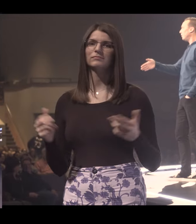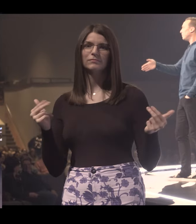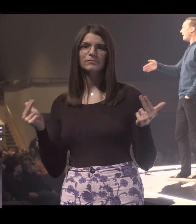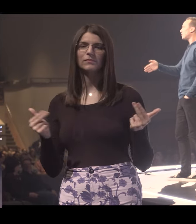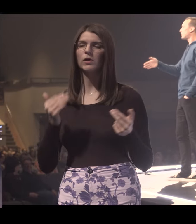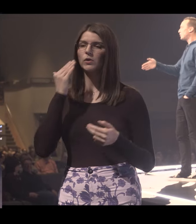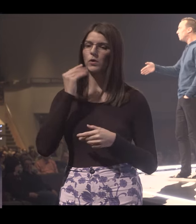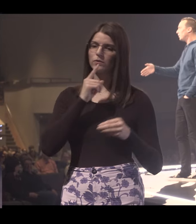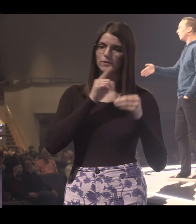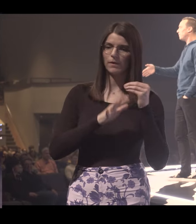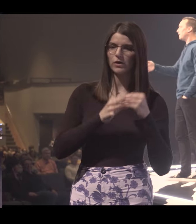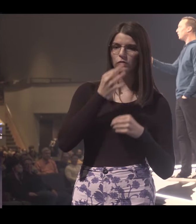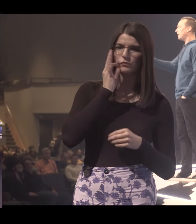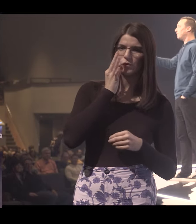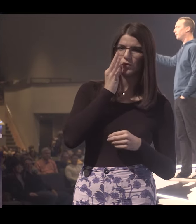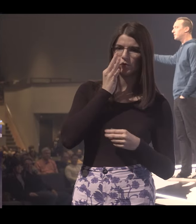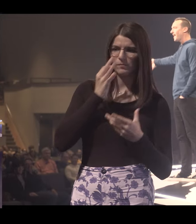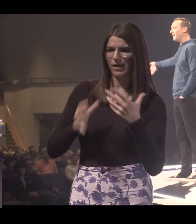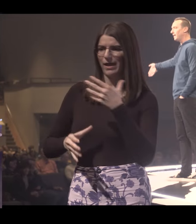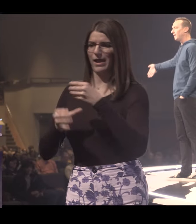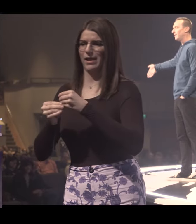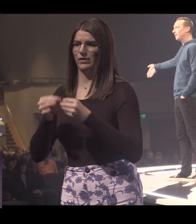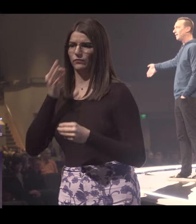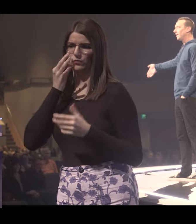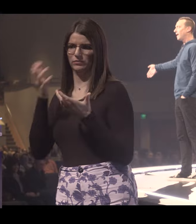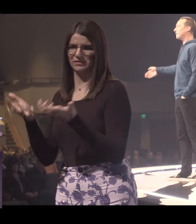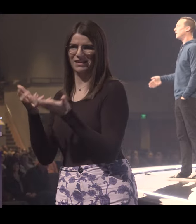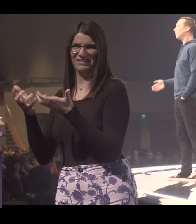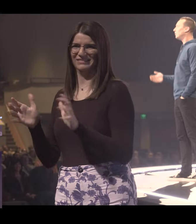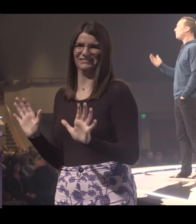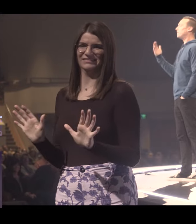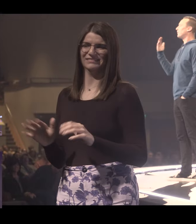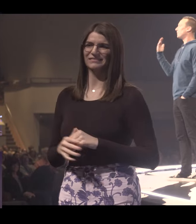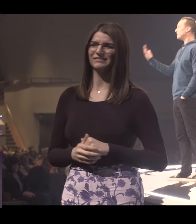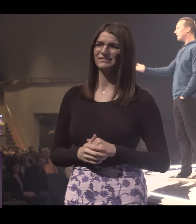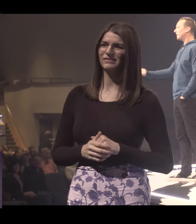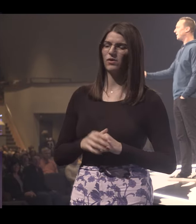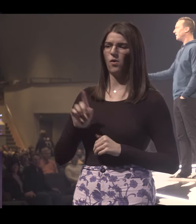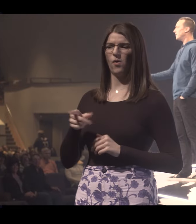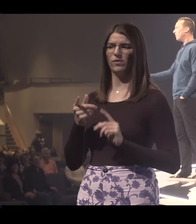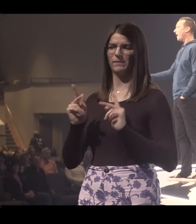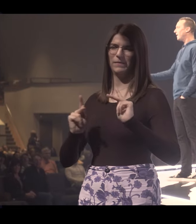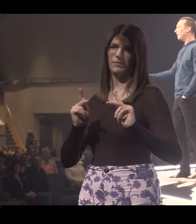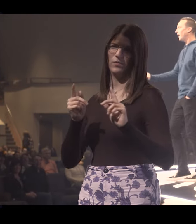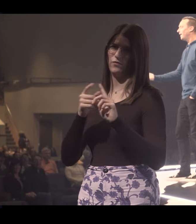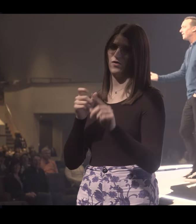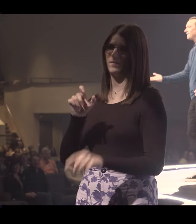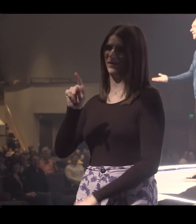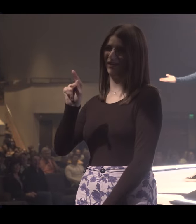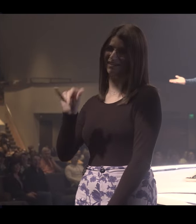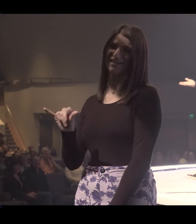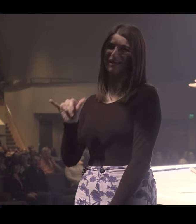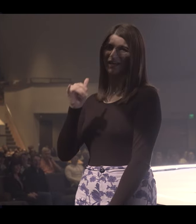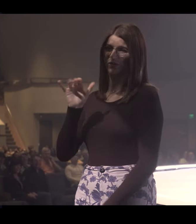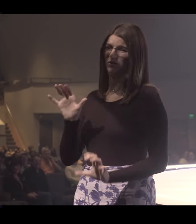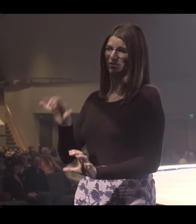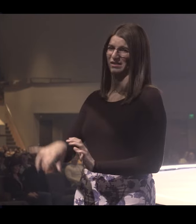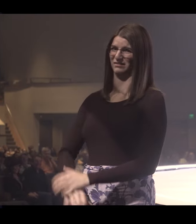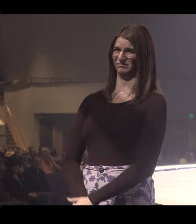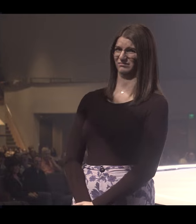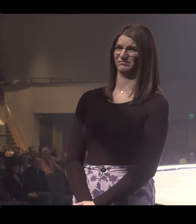Now, you know a tomato is a fruit, but how stupid would it be to put it in a fruit salad? I thought, you know, only people from Kentucky need to know that. right?